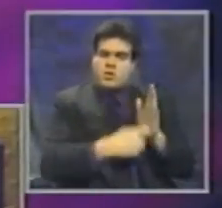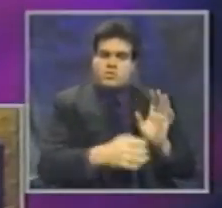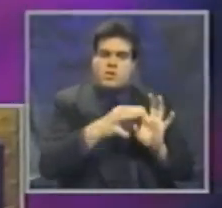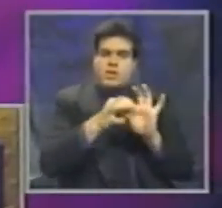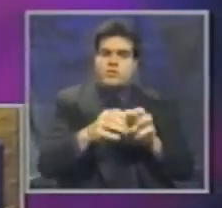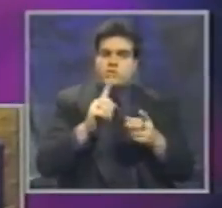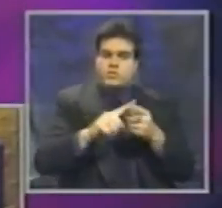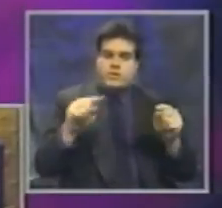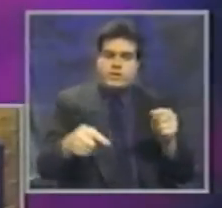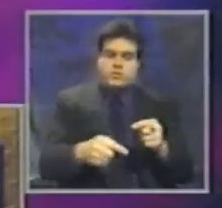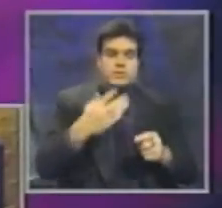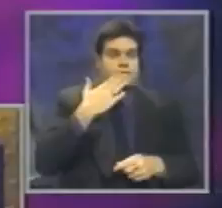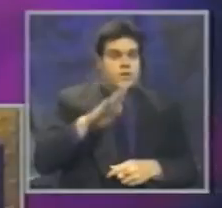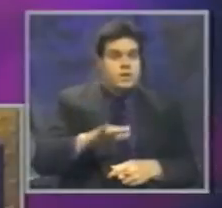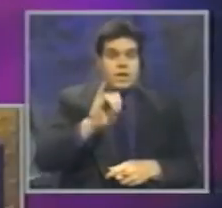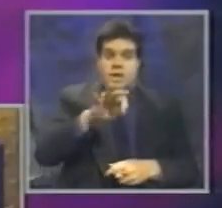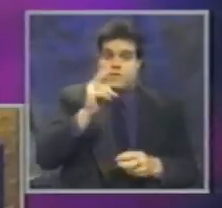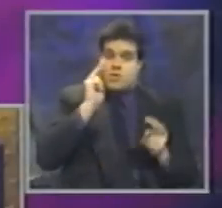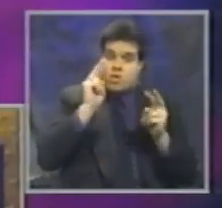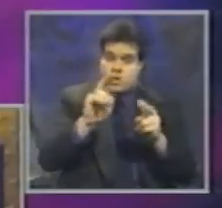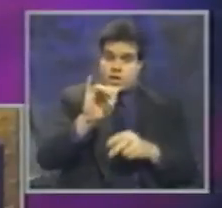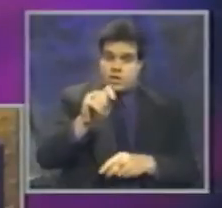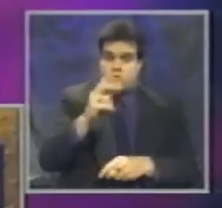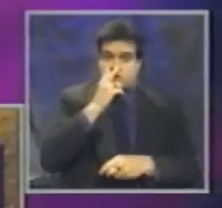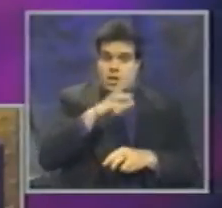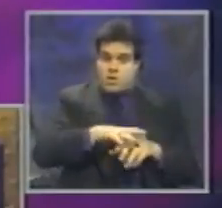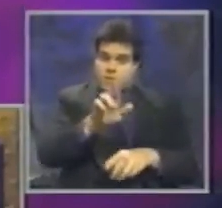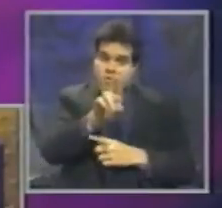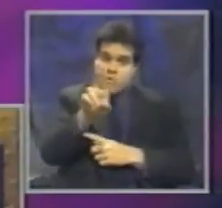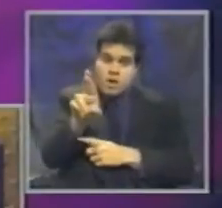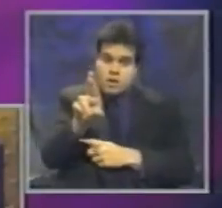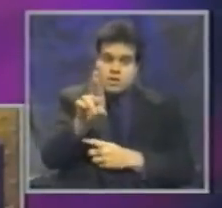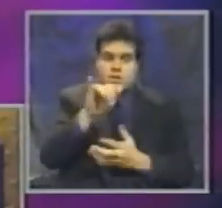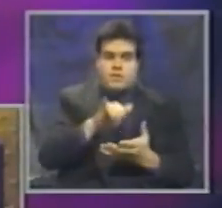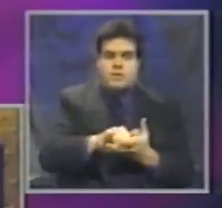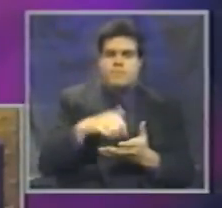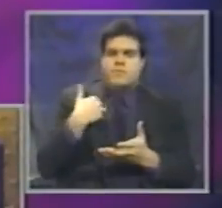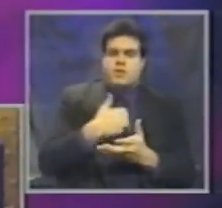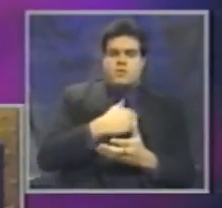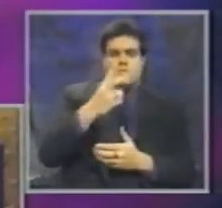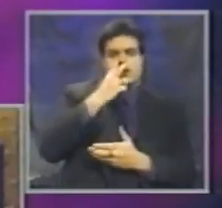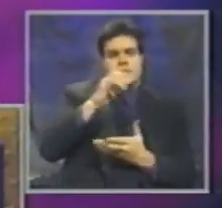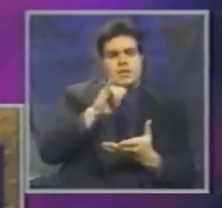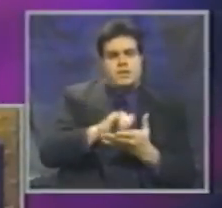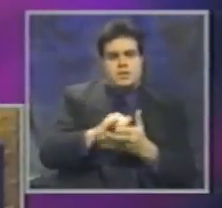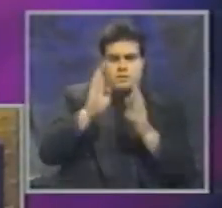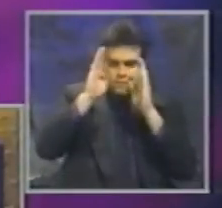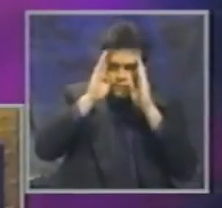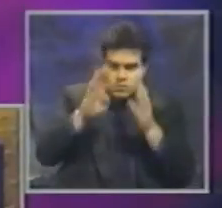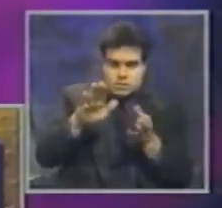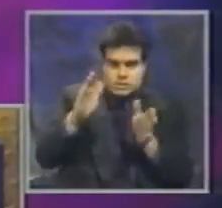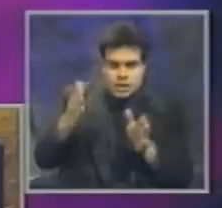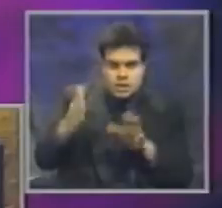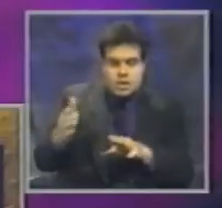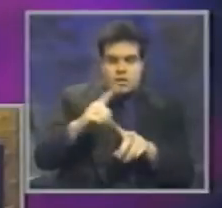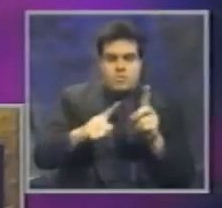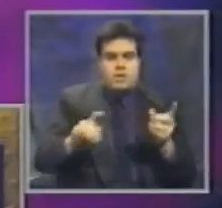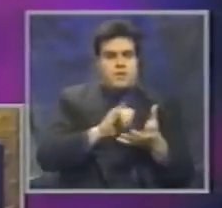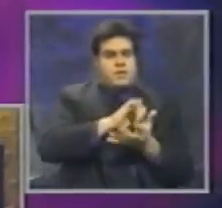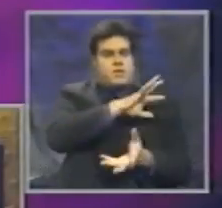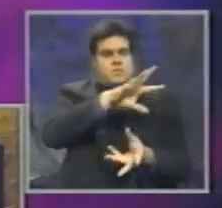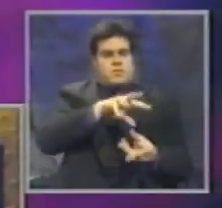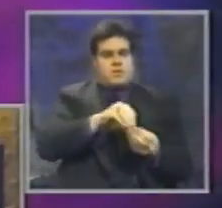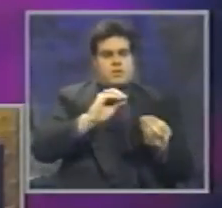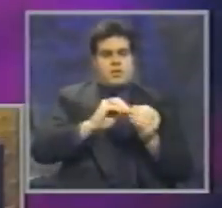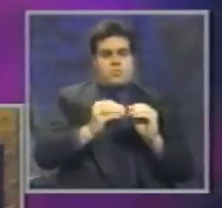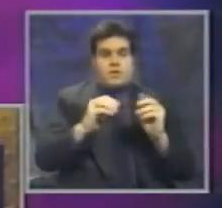to injury severity. If you look at it, you'll see on the far right side of the curve we focus on fatalities. But the aggregate number of injuries,